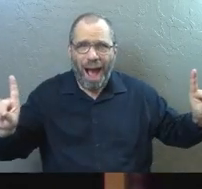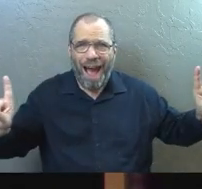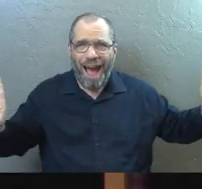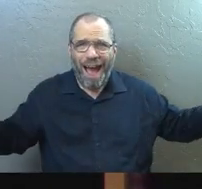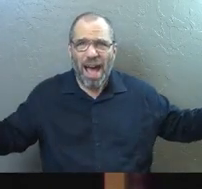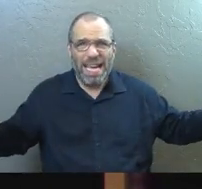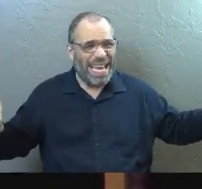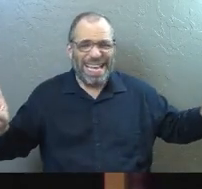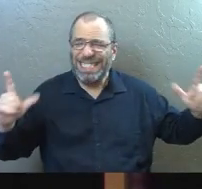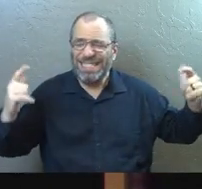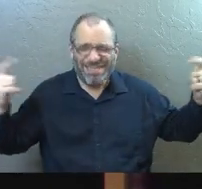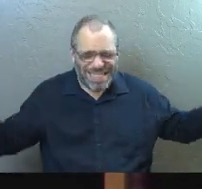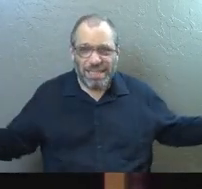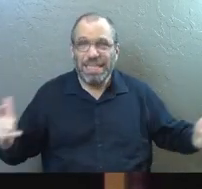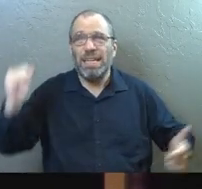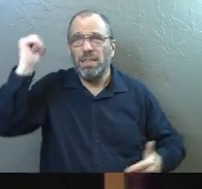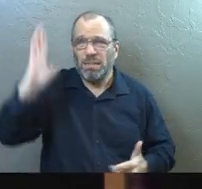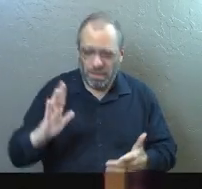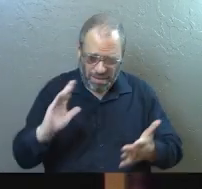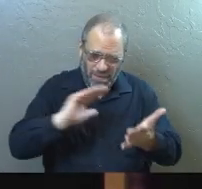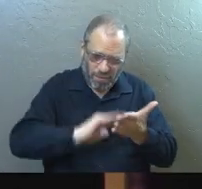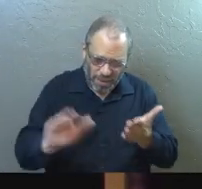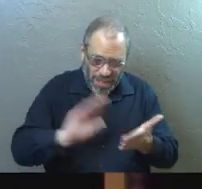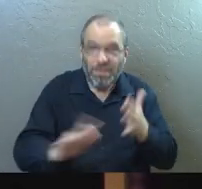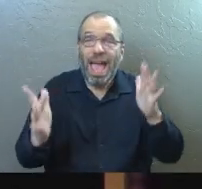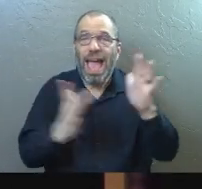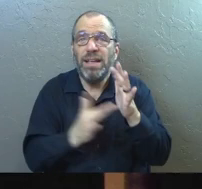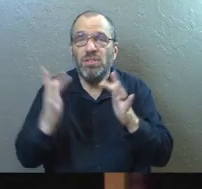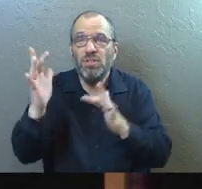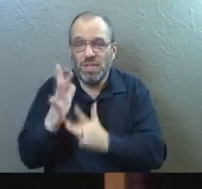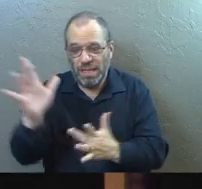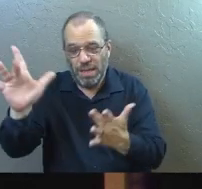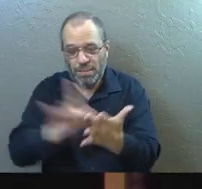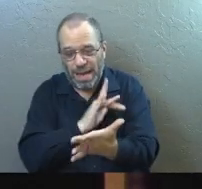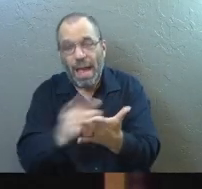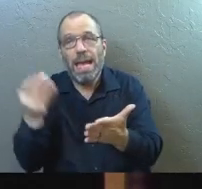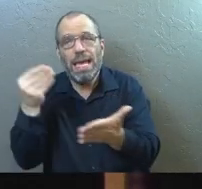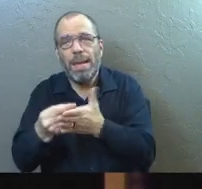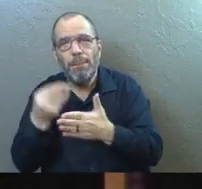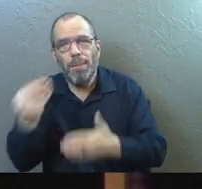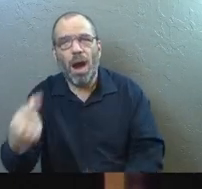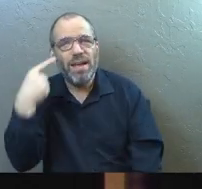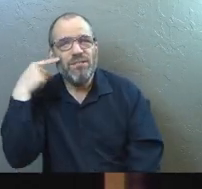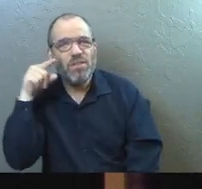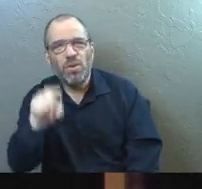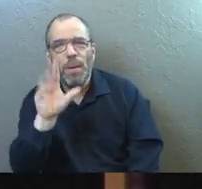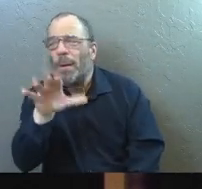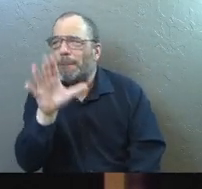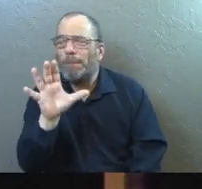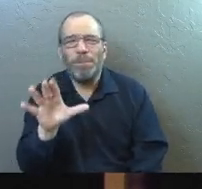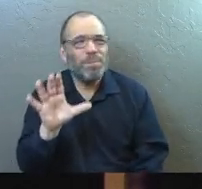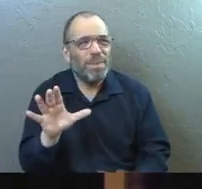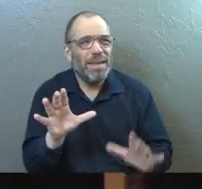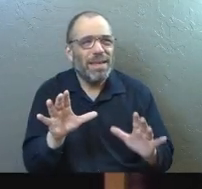God has forgiven you, and Jesus bought it for you. This part of the